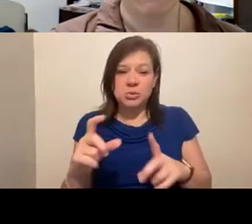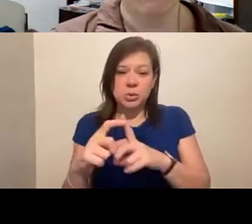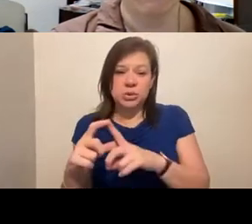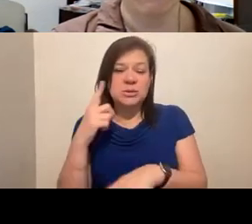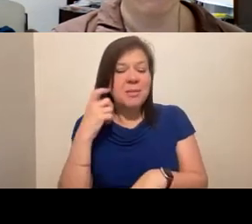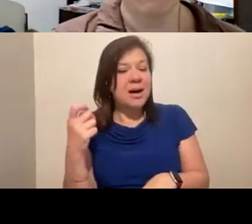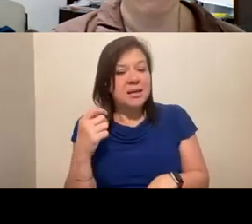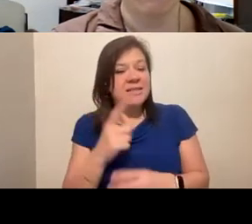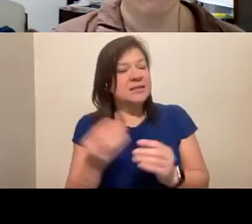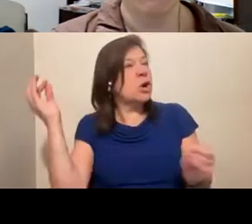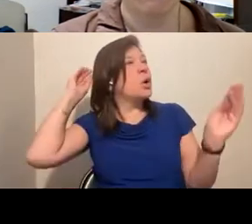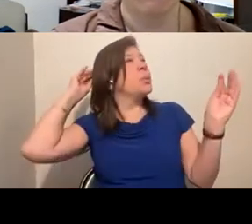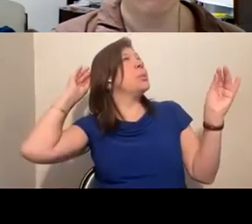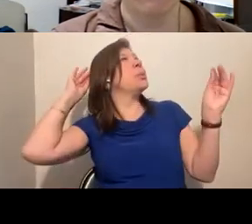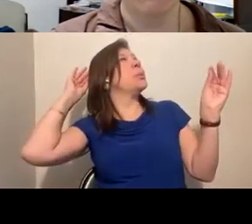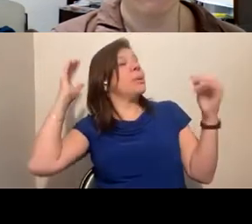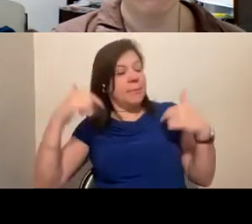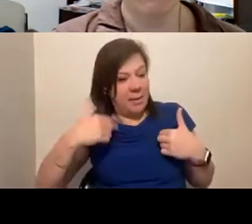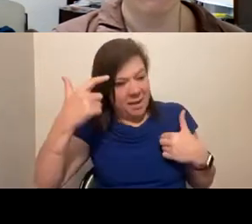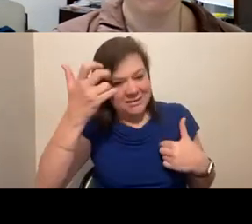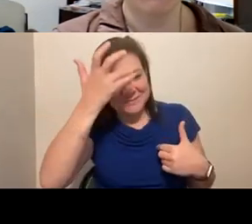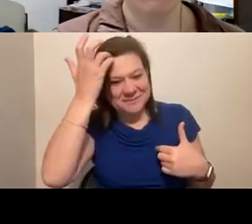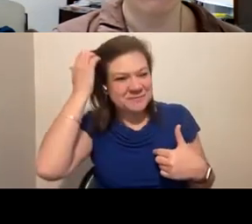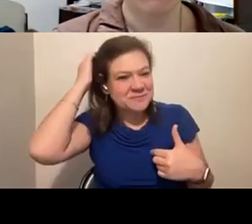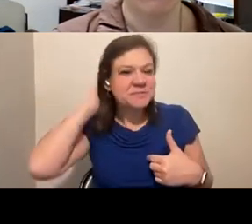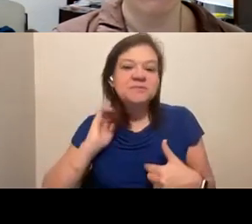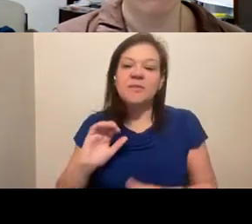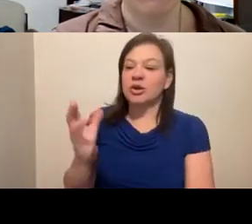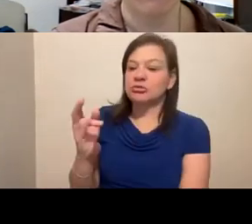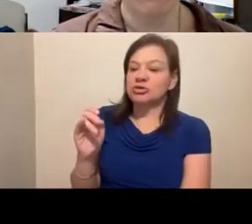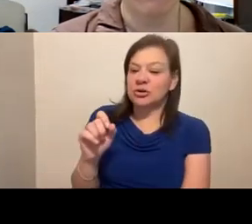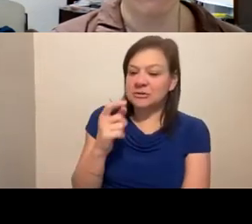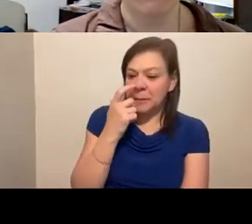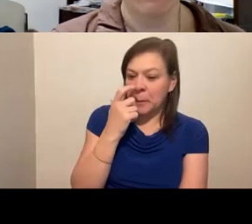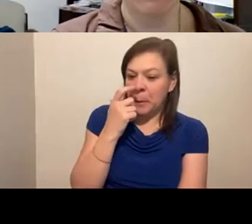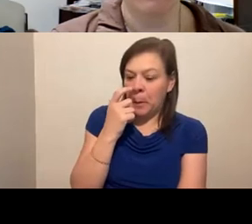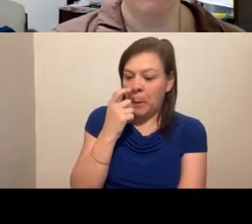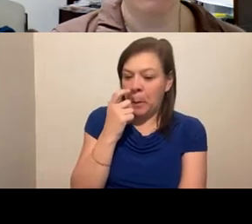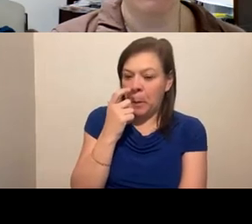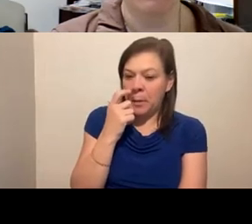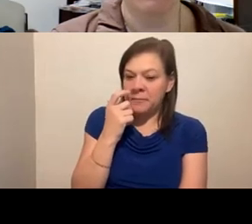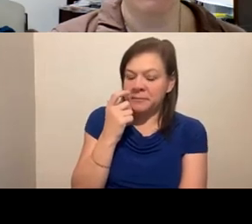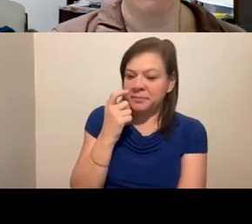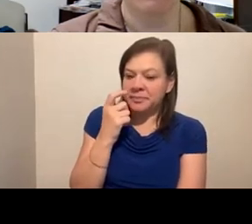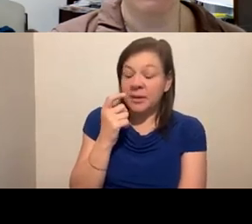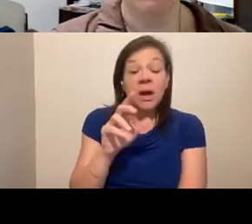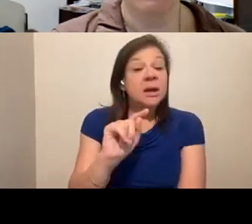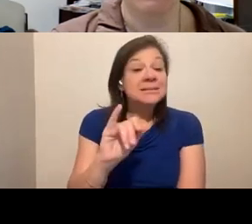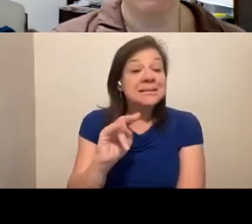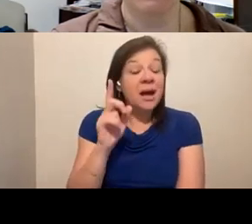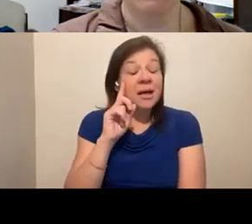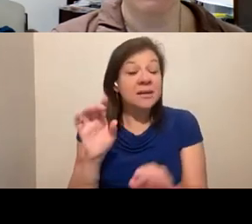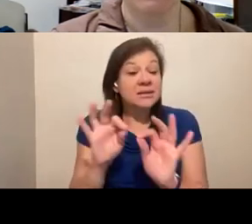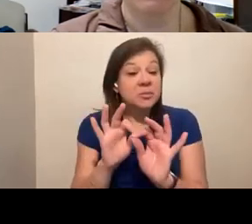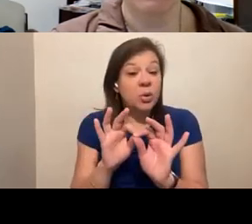the things that I'm thinking about in my head. And this is Charles again, I think what's important, and Tina, I really mean this, these are